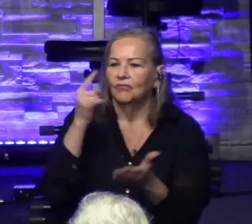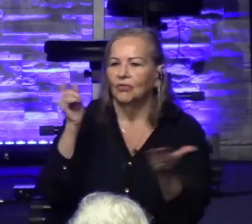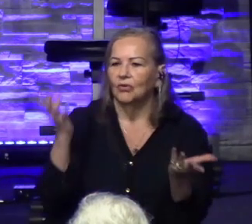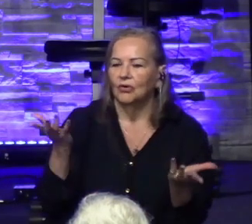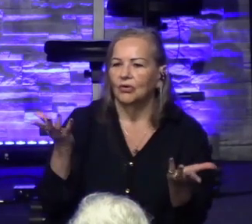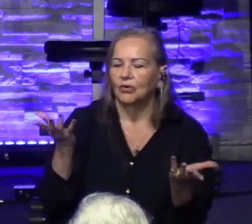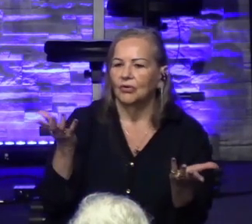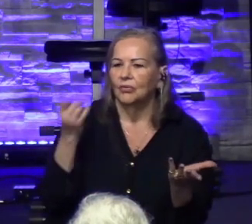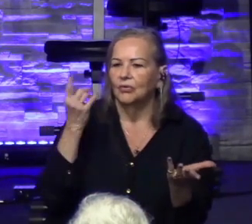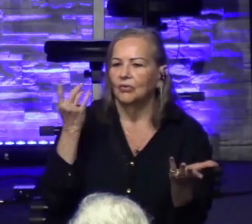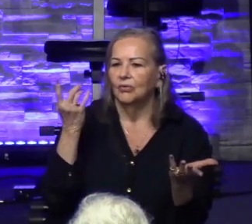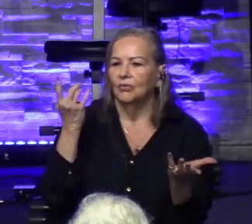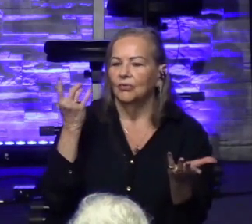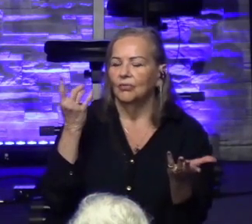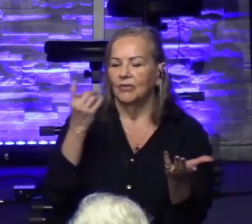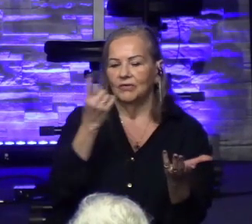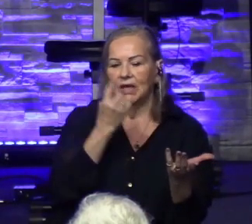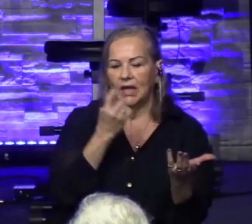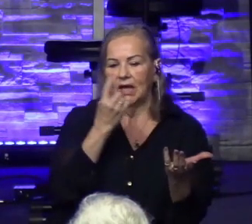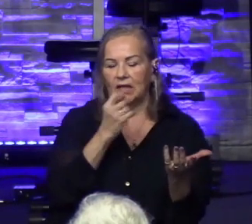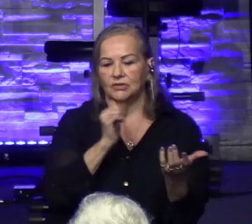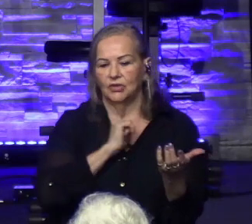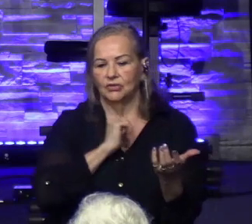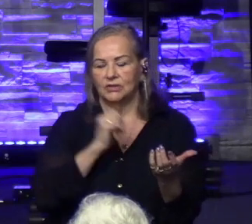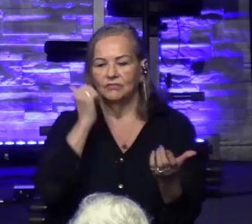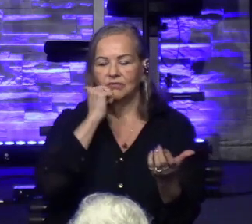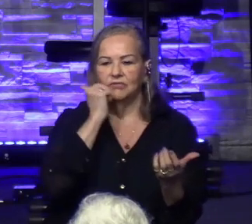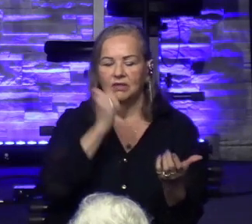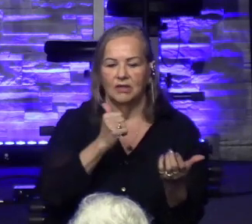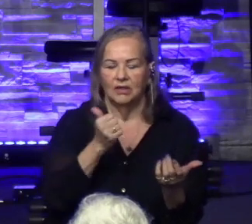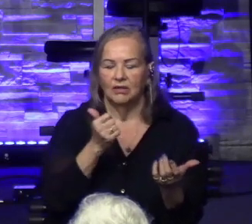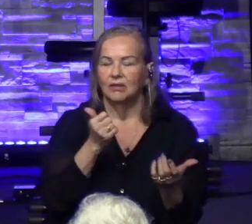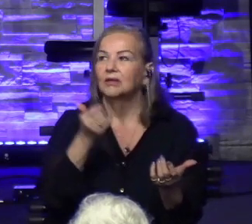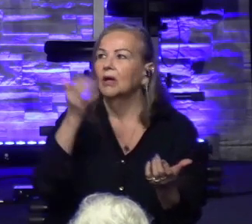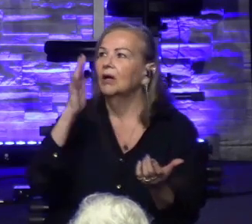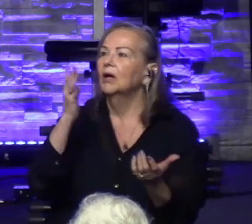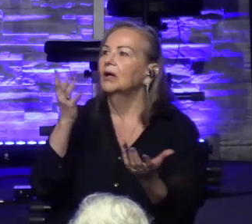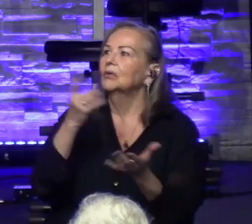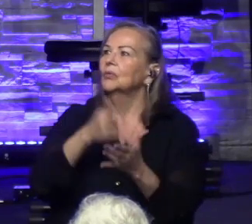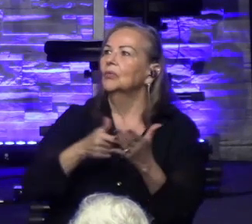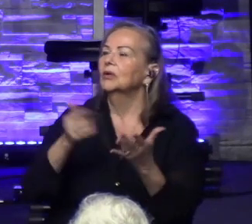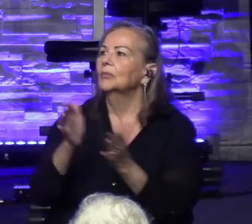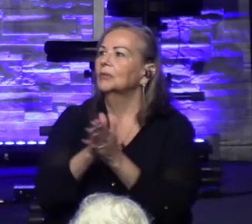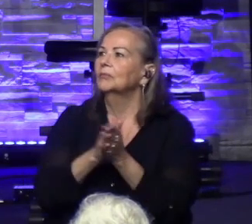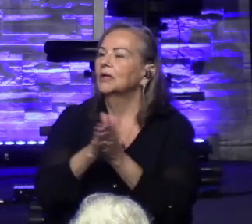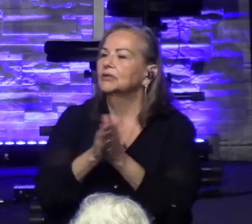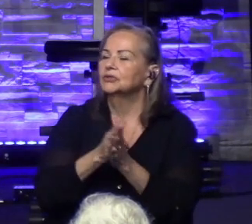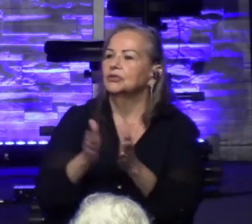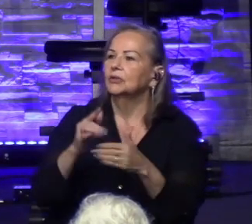That's a question we need to ask ourselves daily. God, what am I passionate about? What can I do?